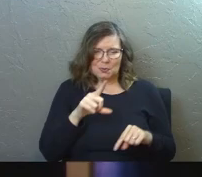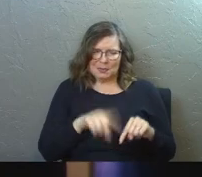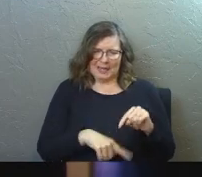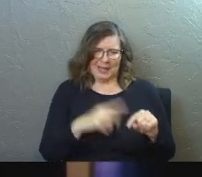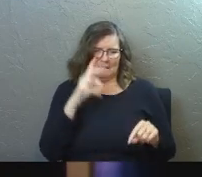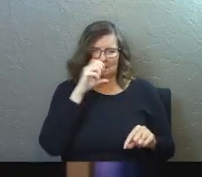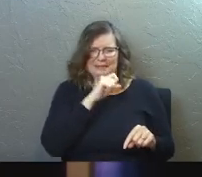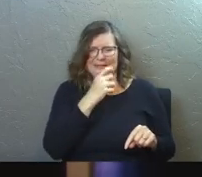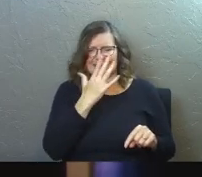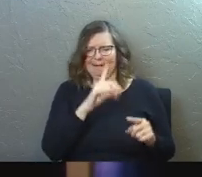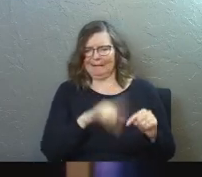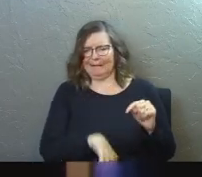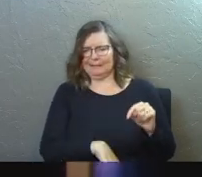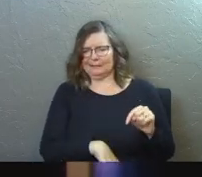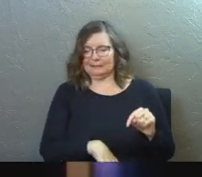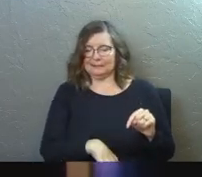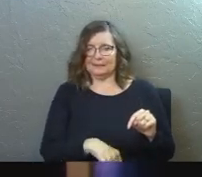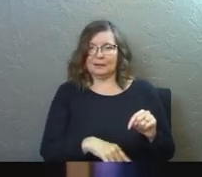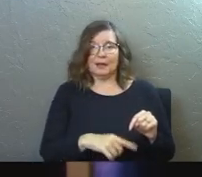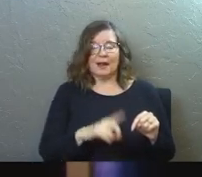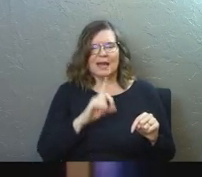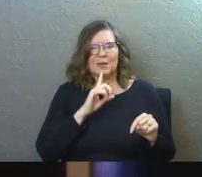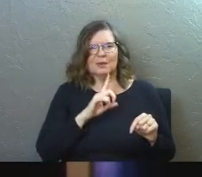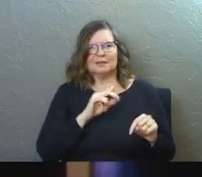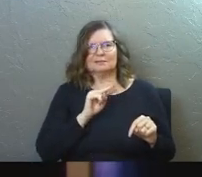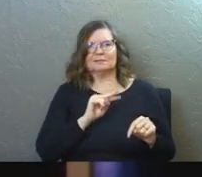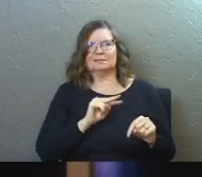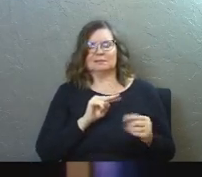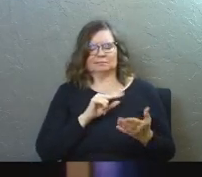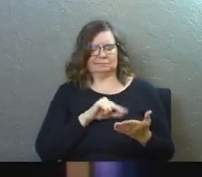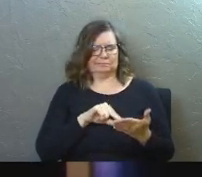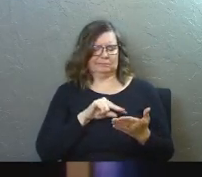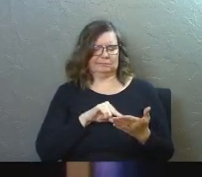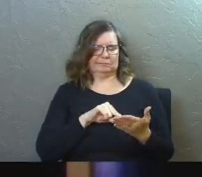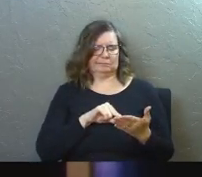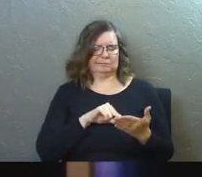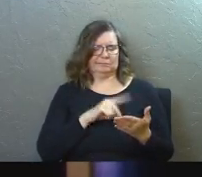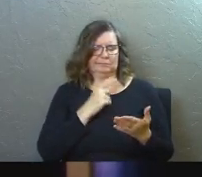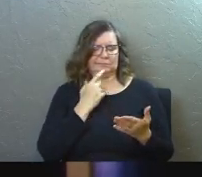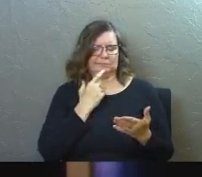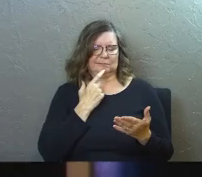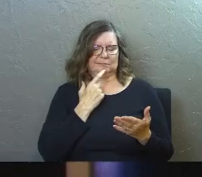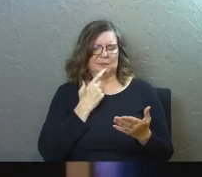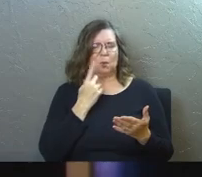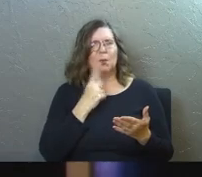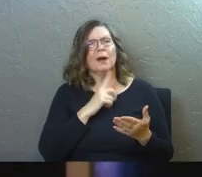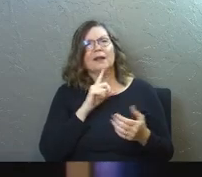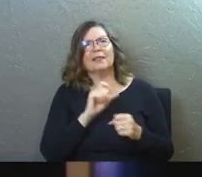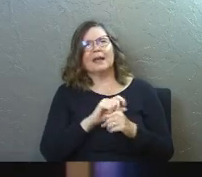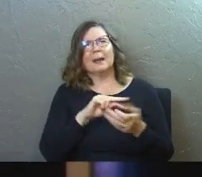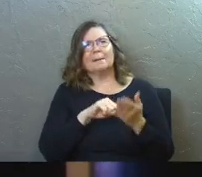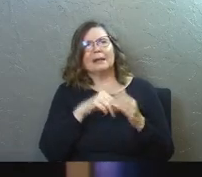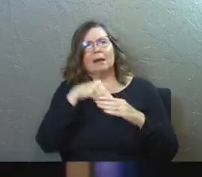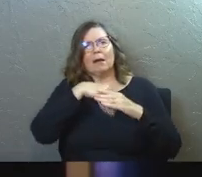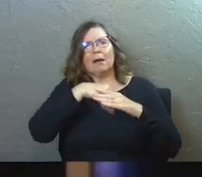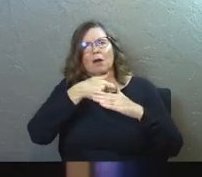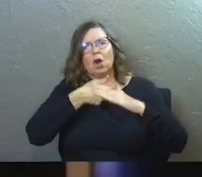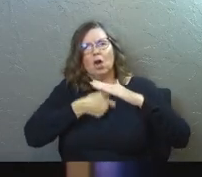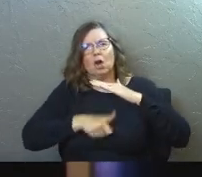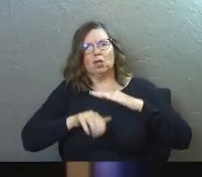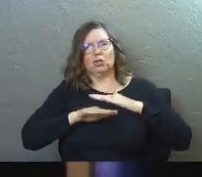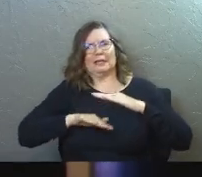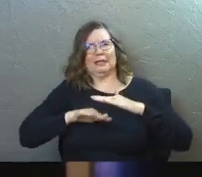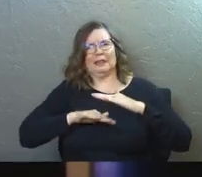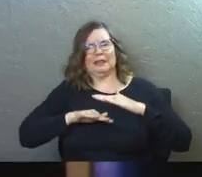can't miss God. And I really just kind of kept staring at that question this week. Like, what are they saying? Like, what's the question that's